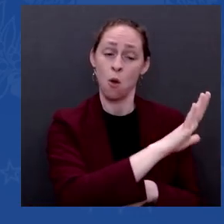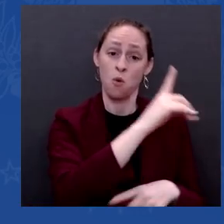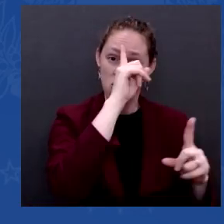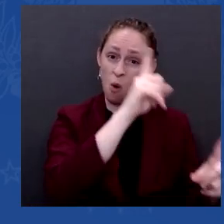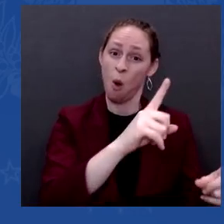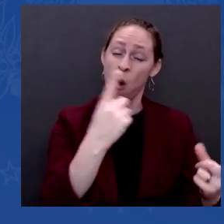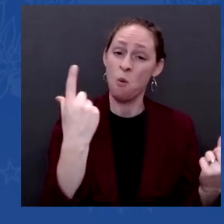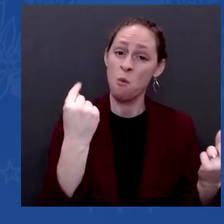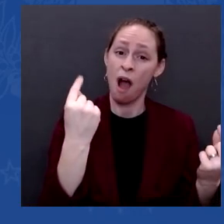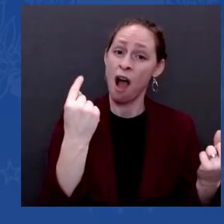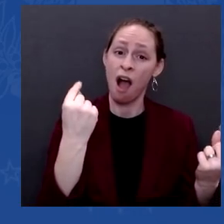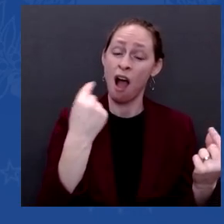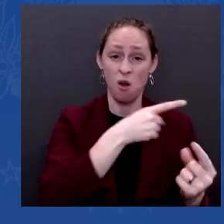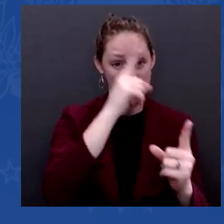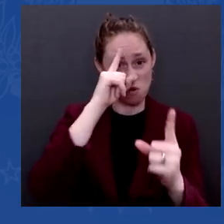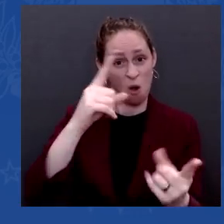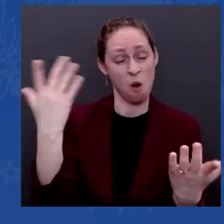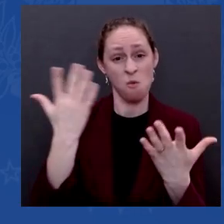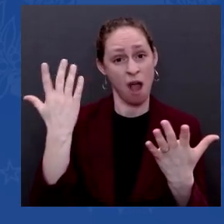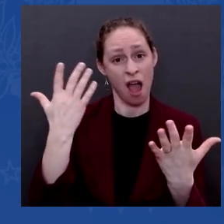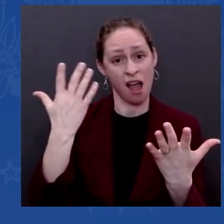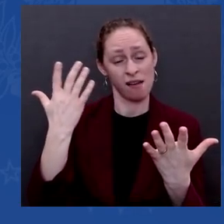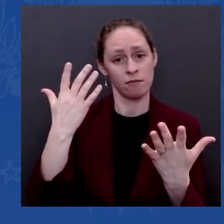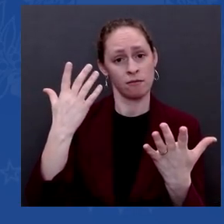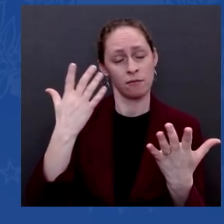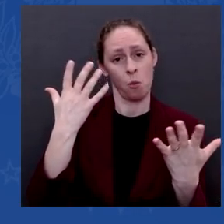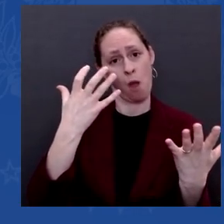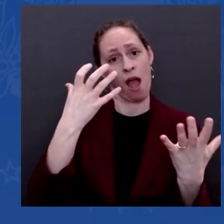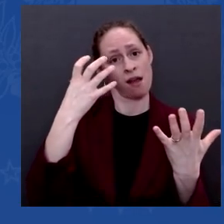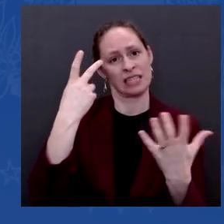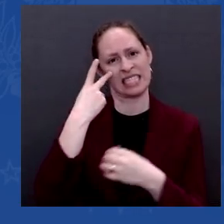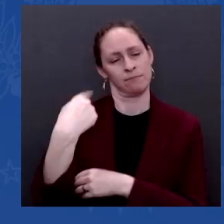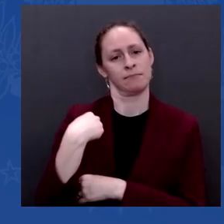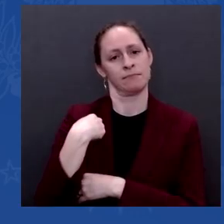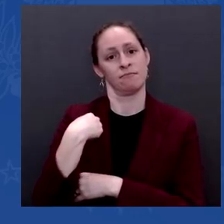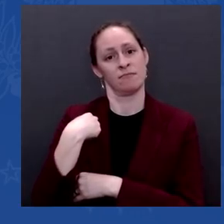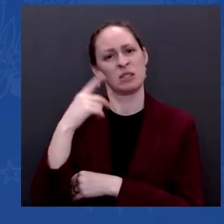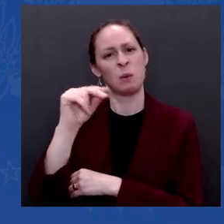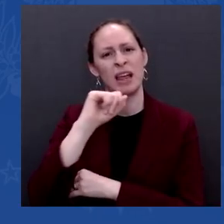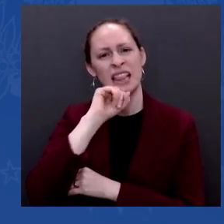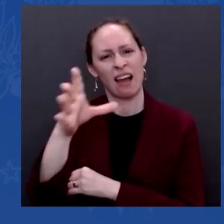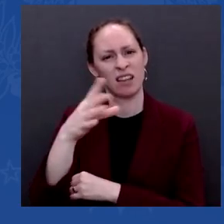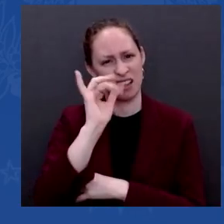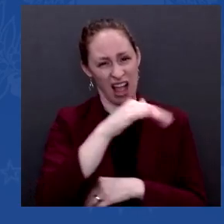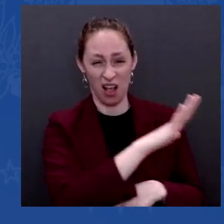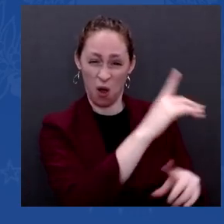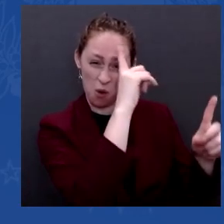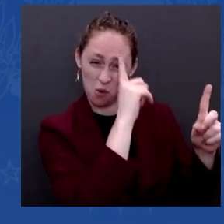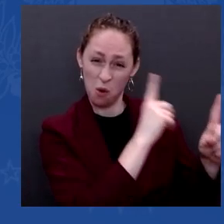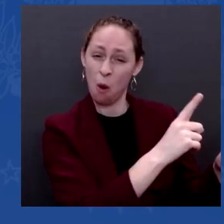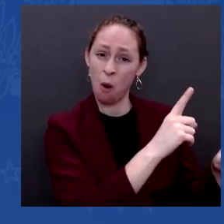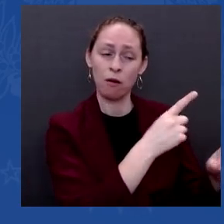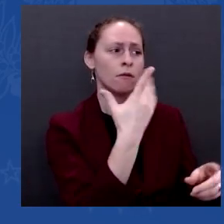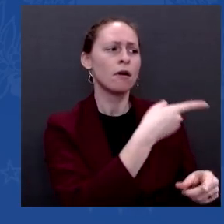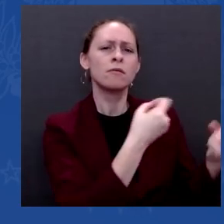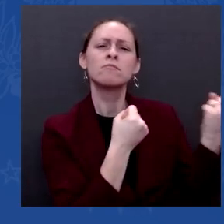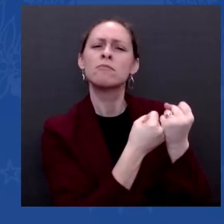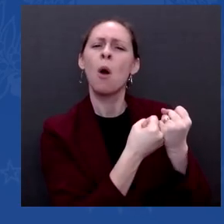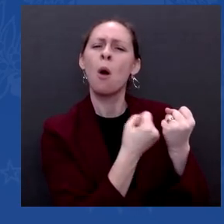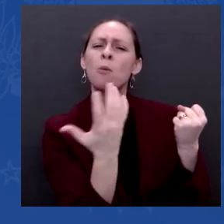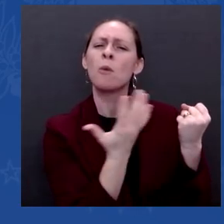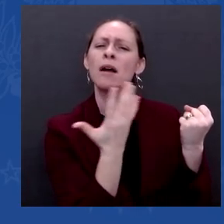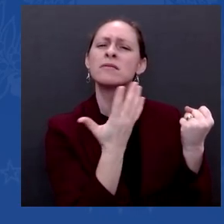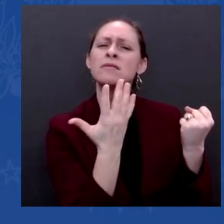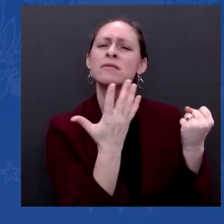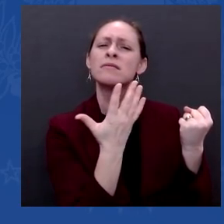are they for? Name me one thing they're for. And so, the problem here is that I think what's